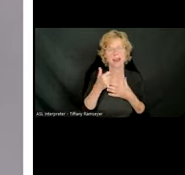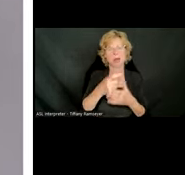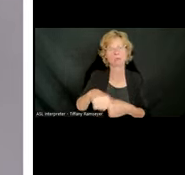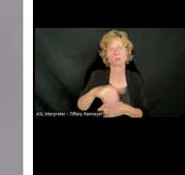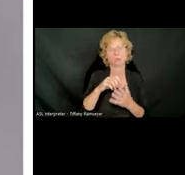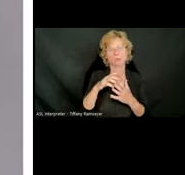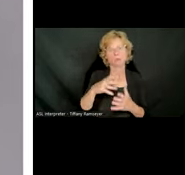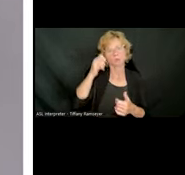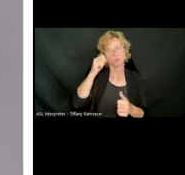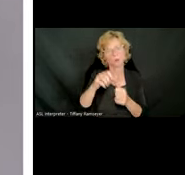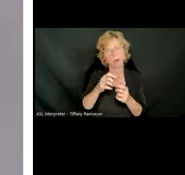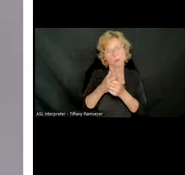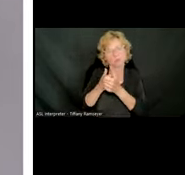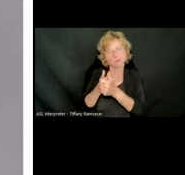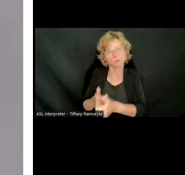using the books.